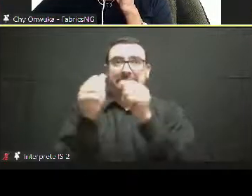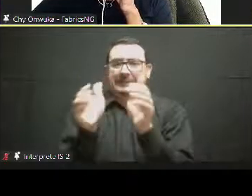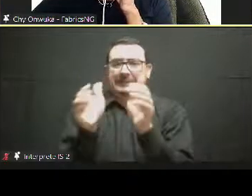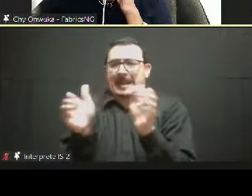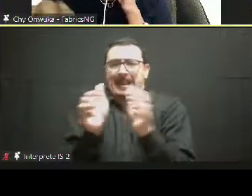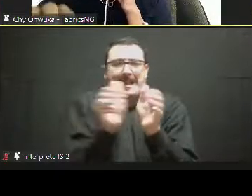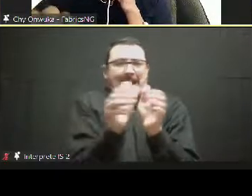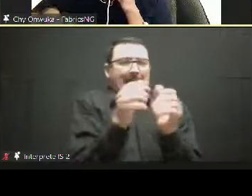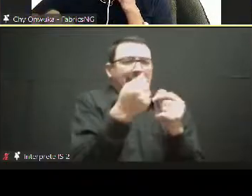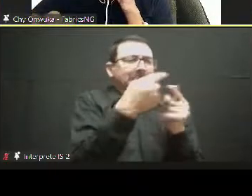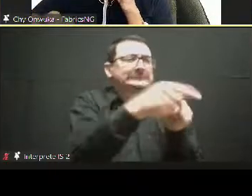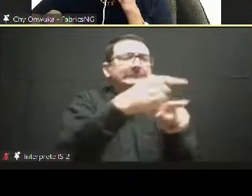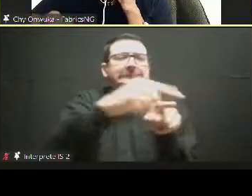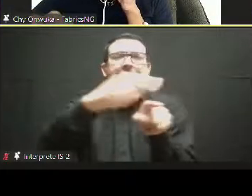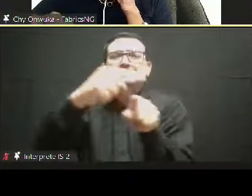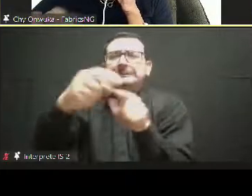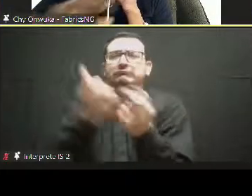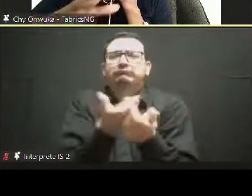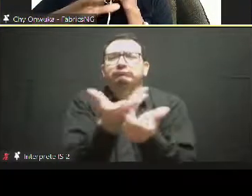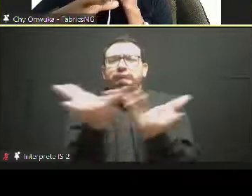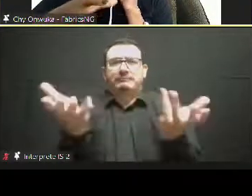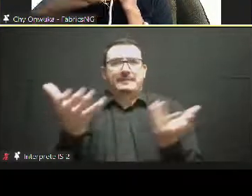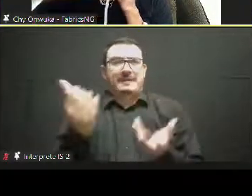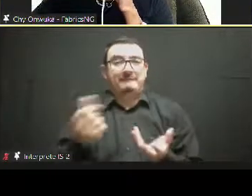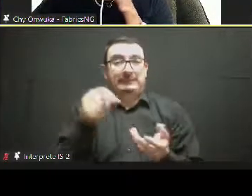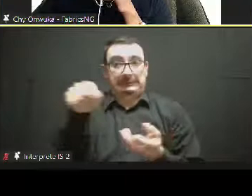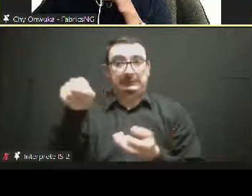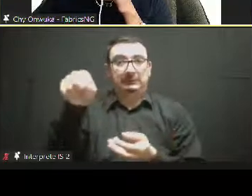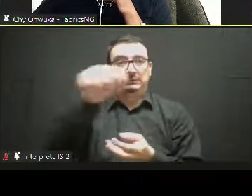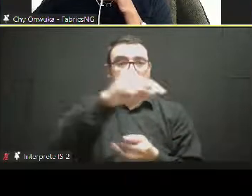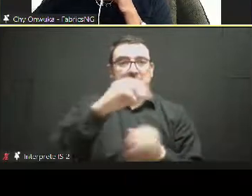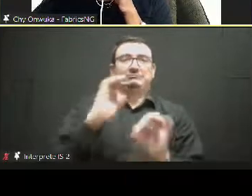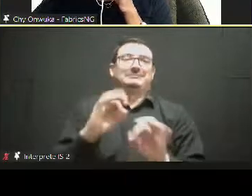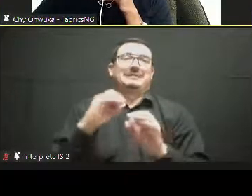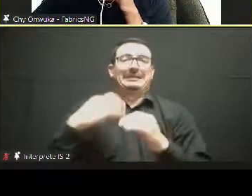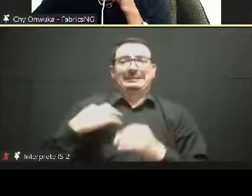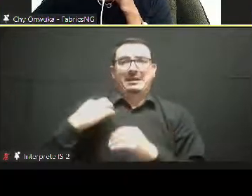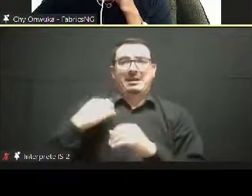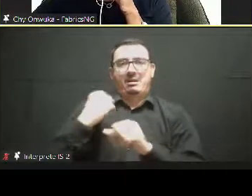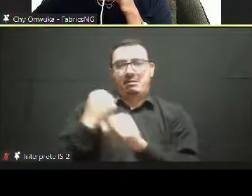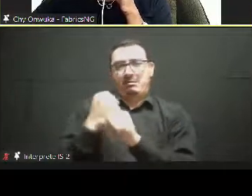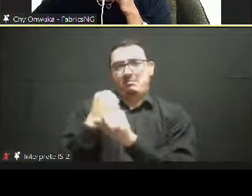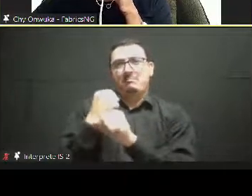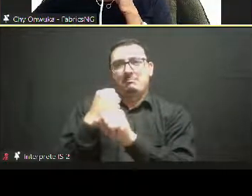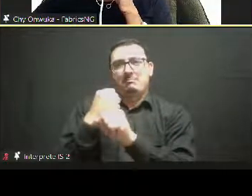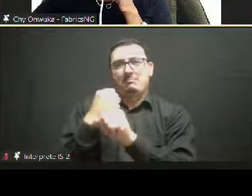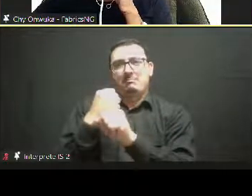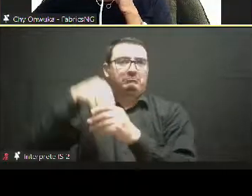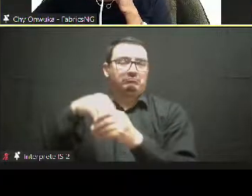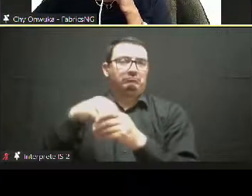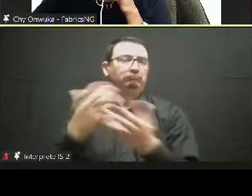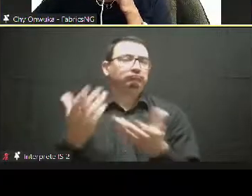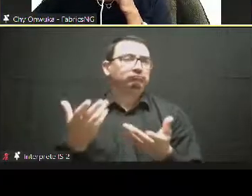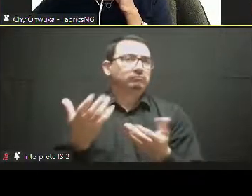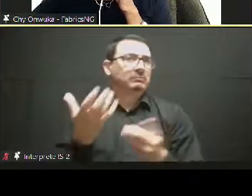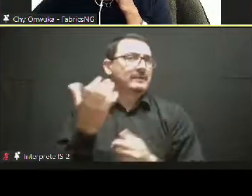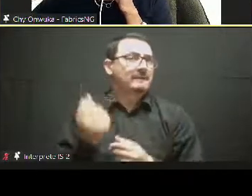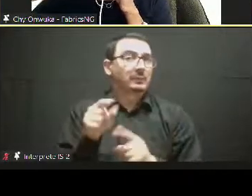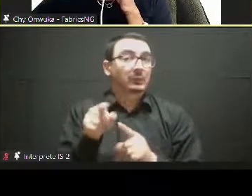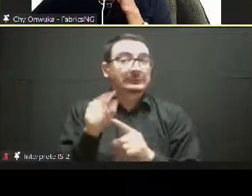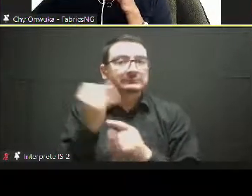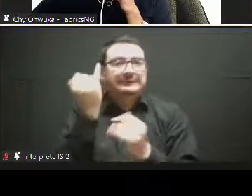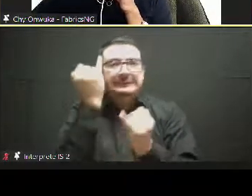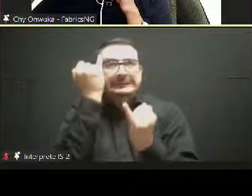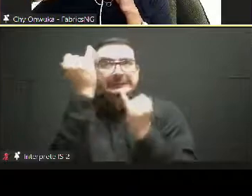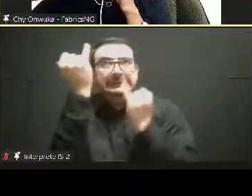require them. And then the next is, of course, progressive automation of the entire sourcing value chain to make it more cost-effective, timely,